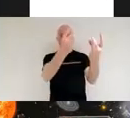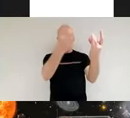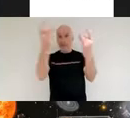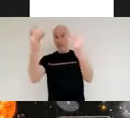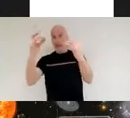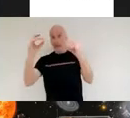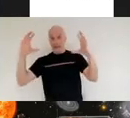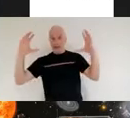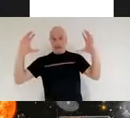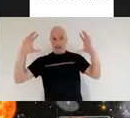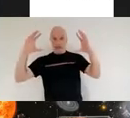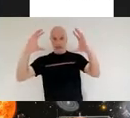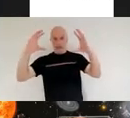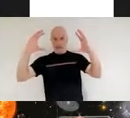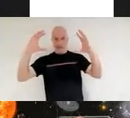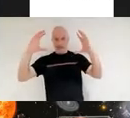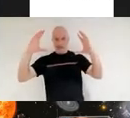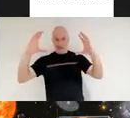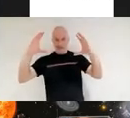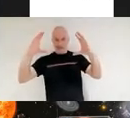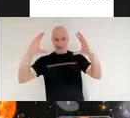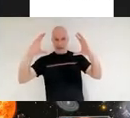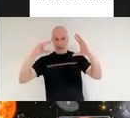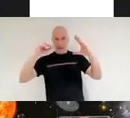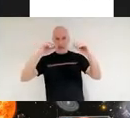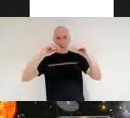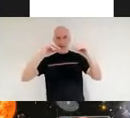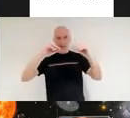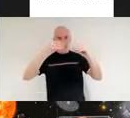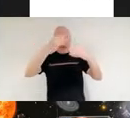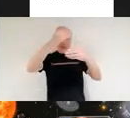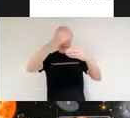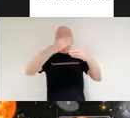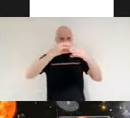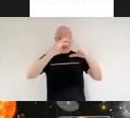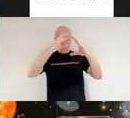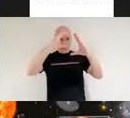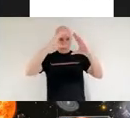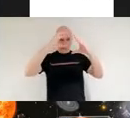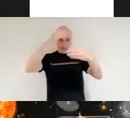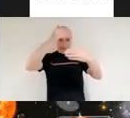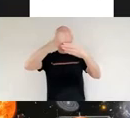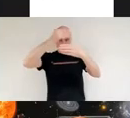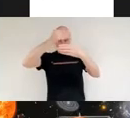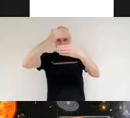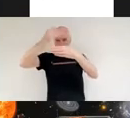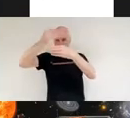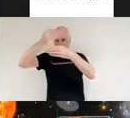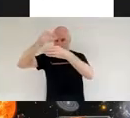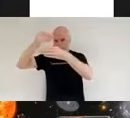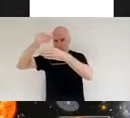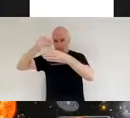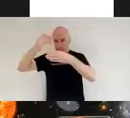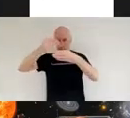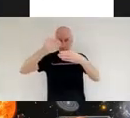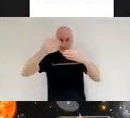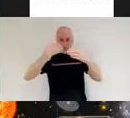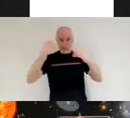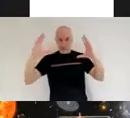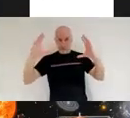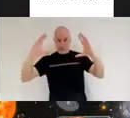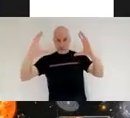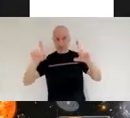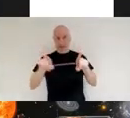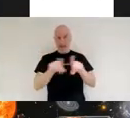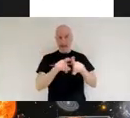this is it has a special micro shutter array so near spec is equipped with you can almost imagine it as a series